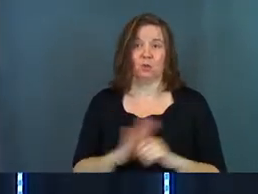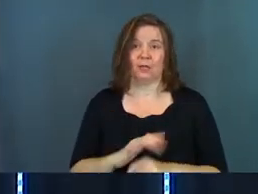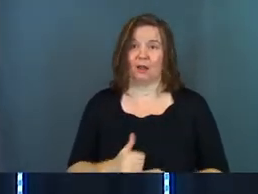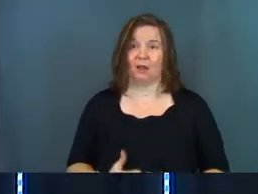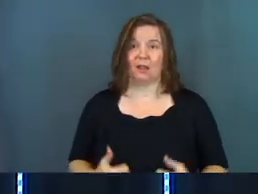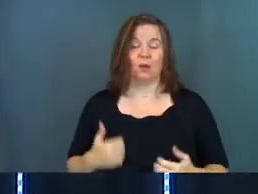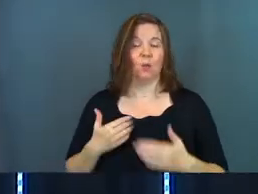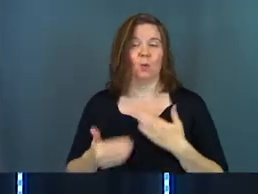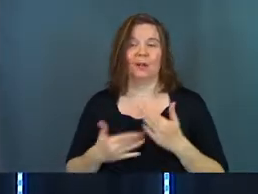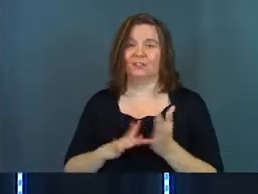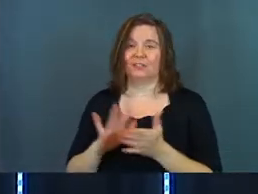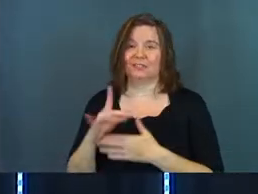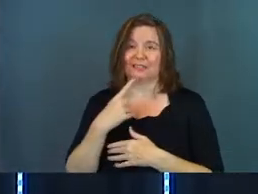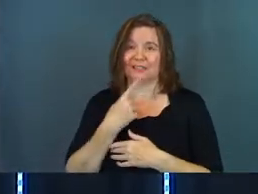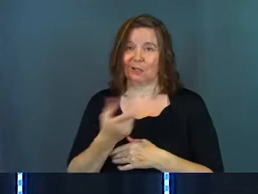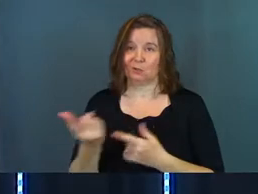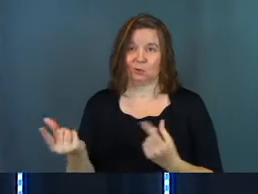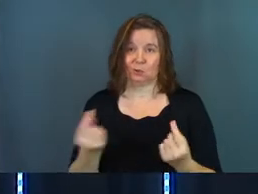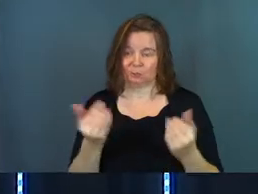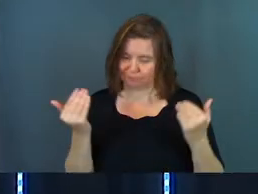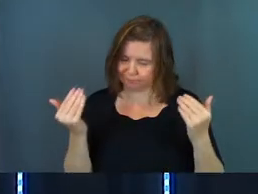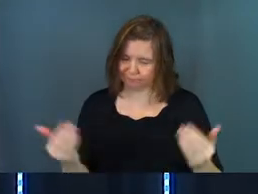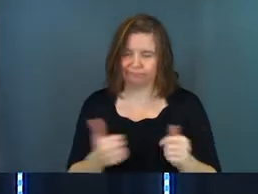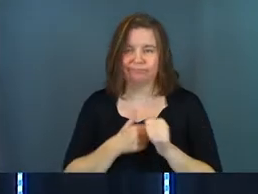life. Do whatever Jesus tells you to do.